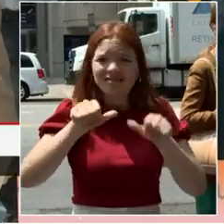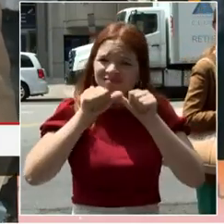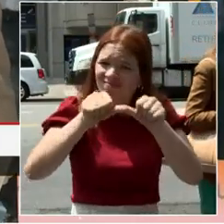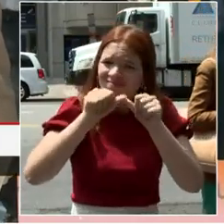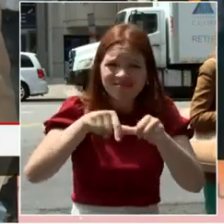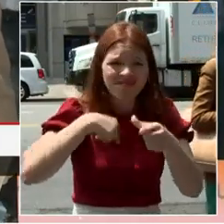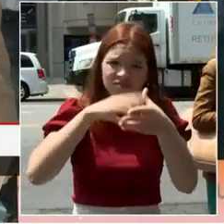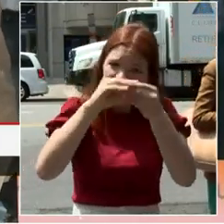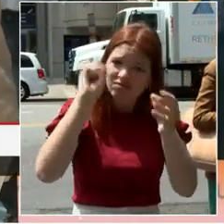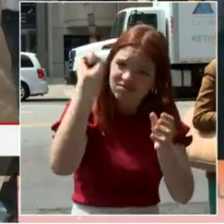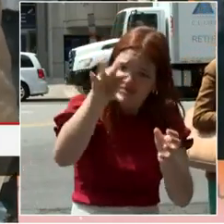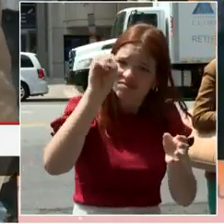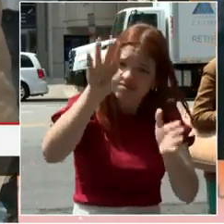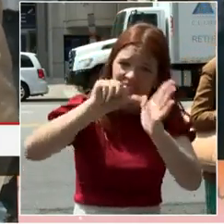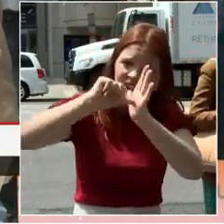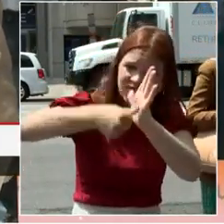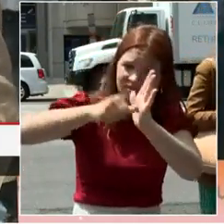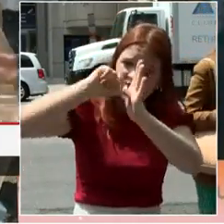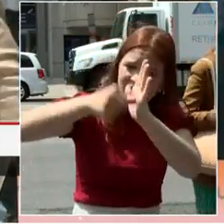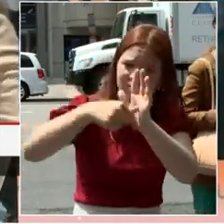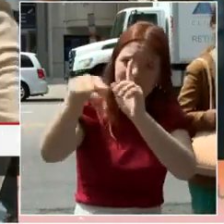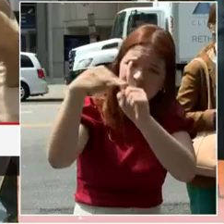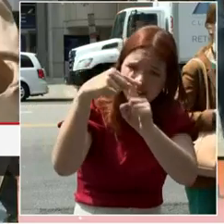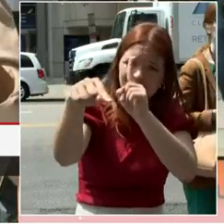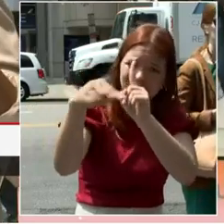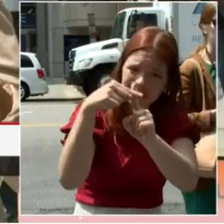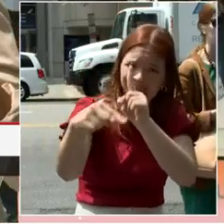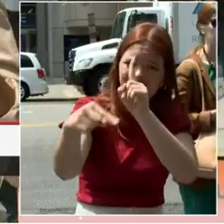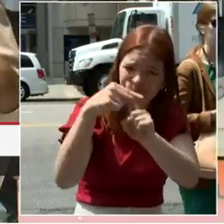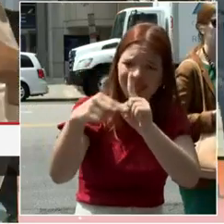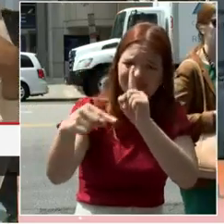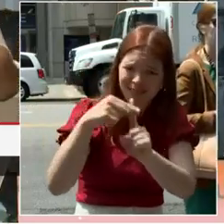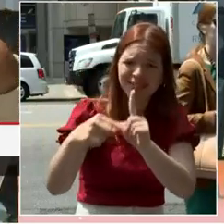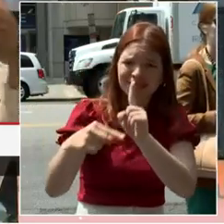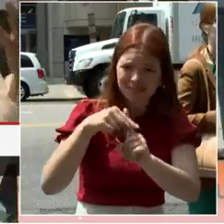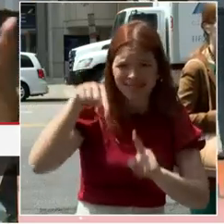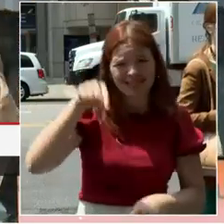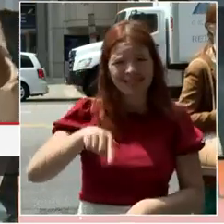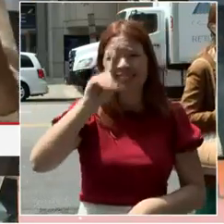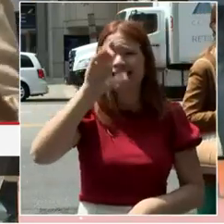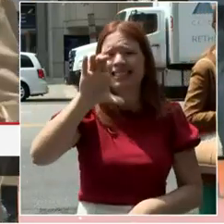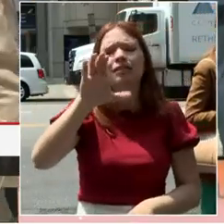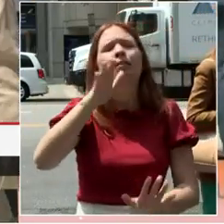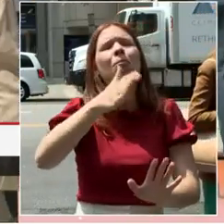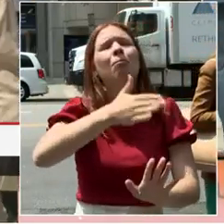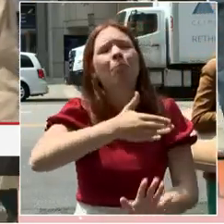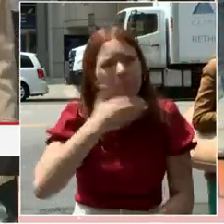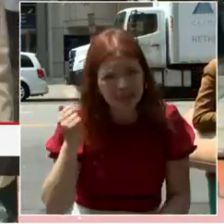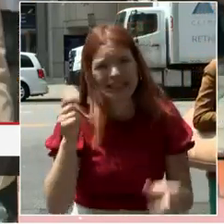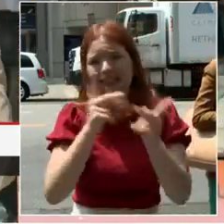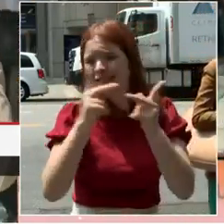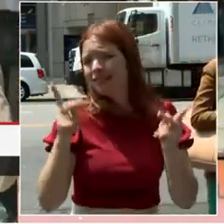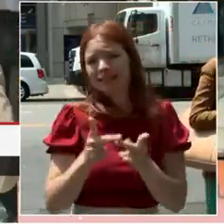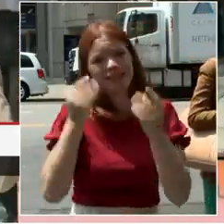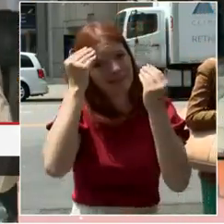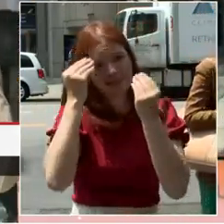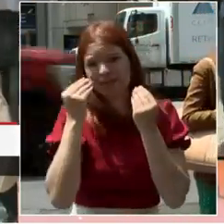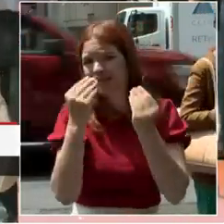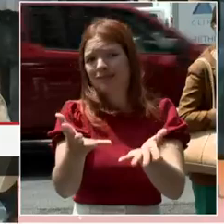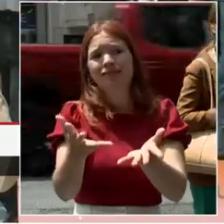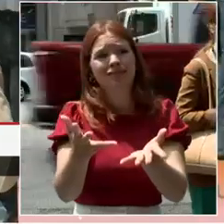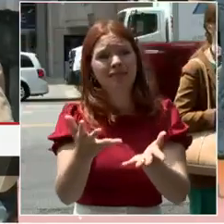in Washington, DC. So we're going to have our policymakers in line because we're all going to get behind a plan.